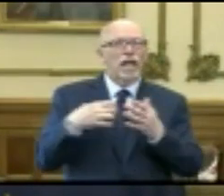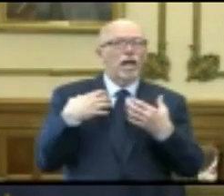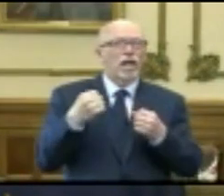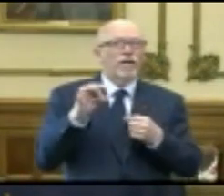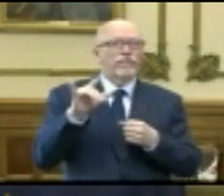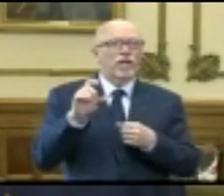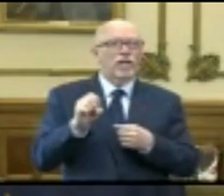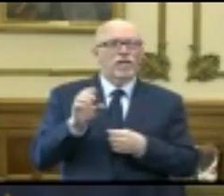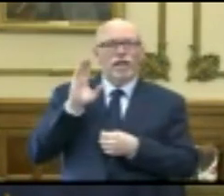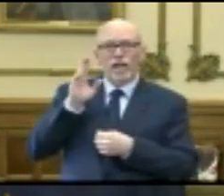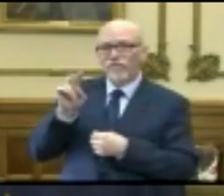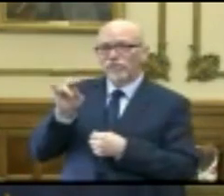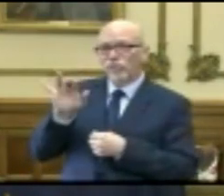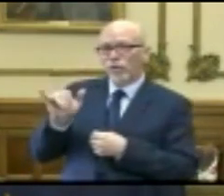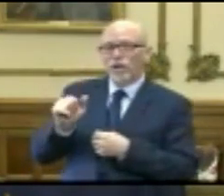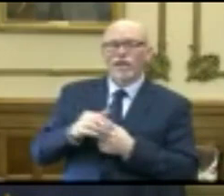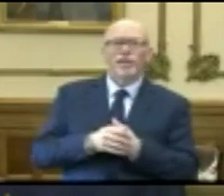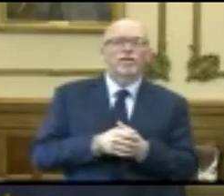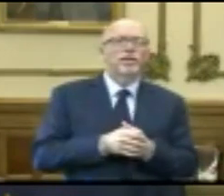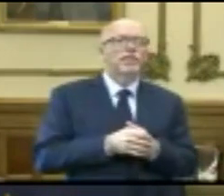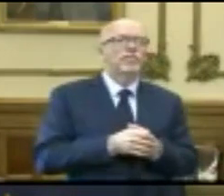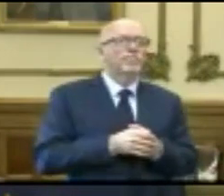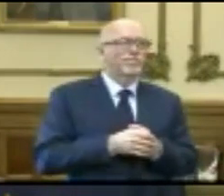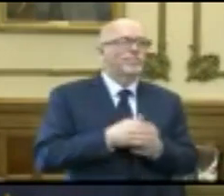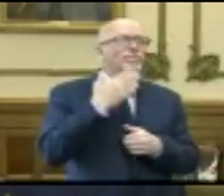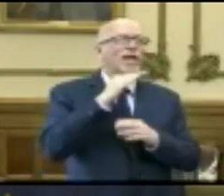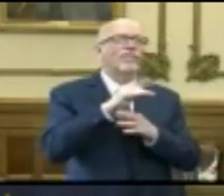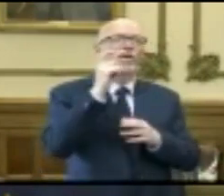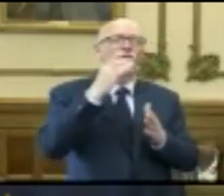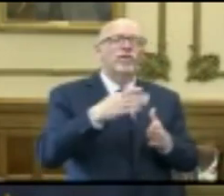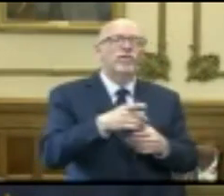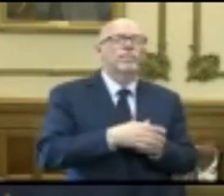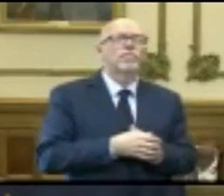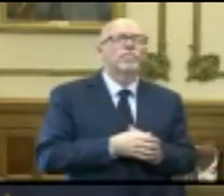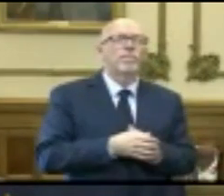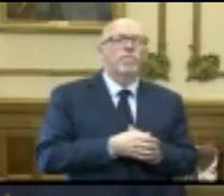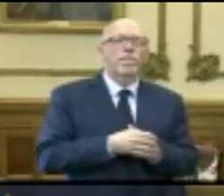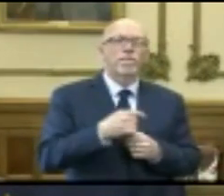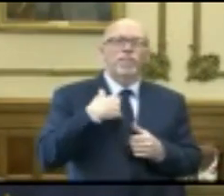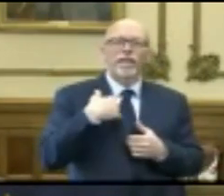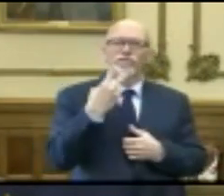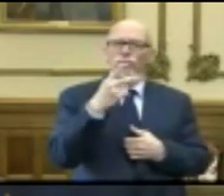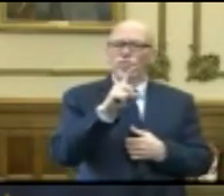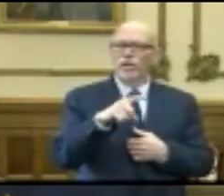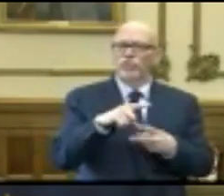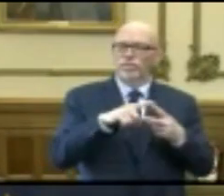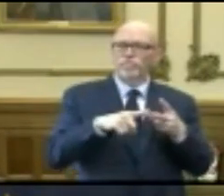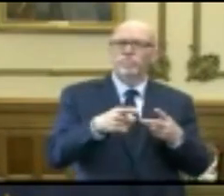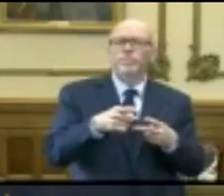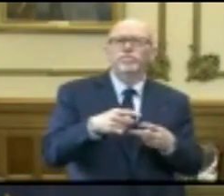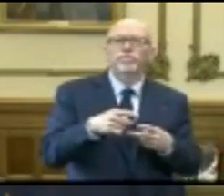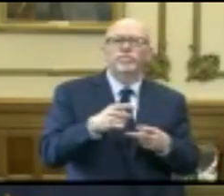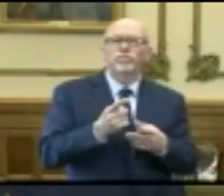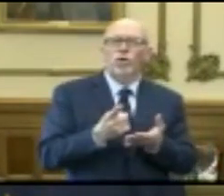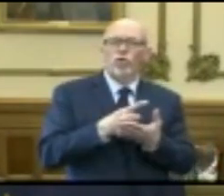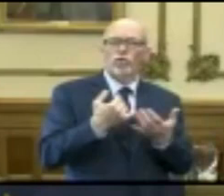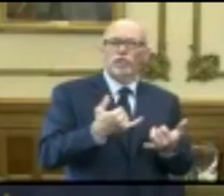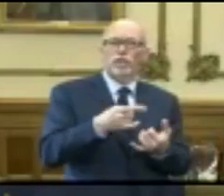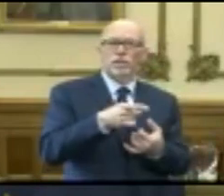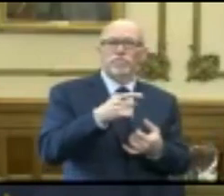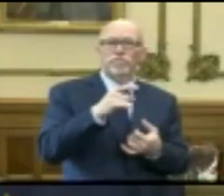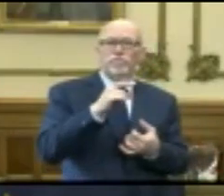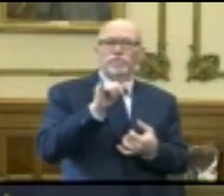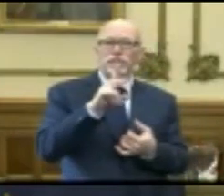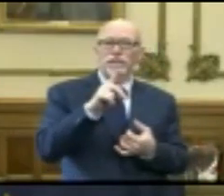Good afternoon, Victoria. Good afternoon, Governor. I've got two questions. The first is earlier today, the Indiana